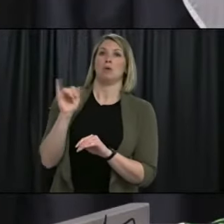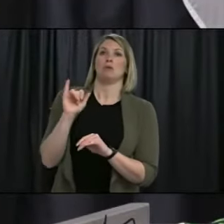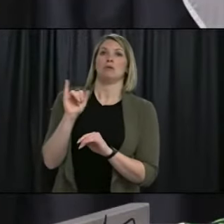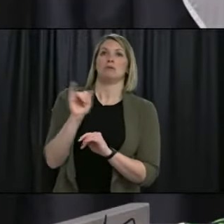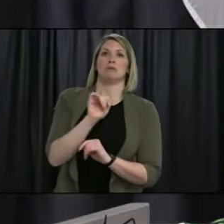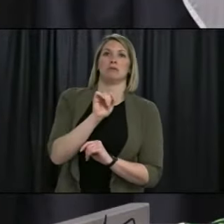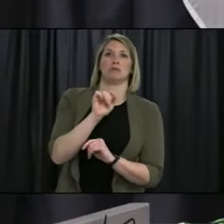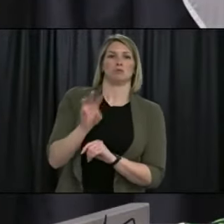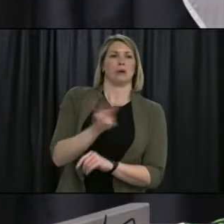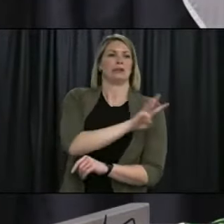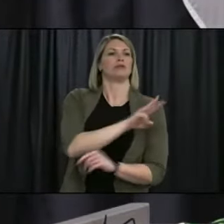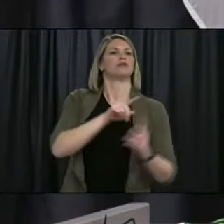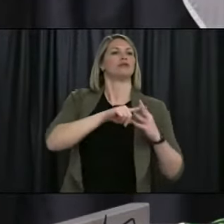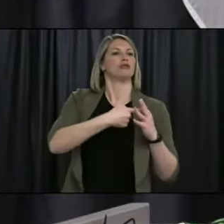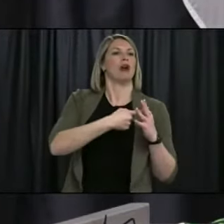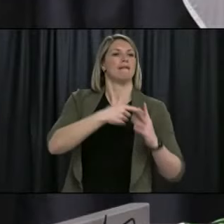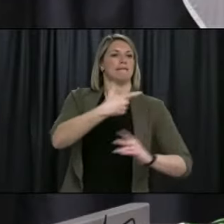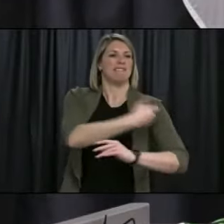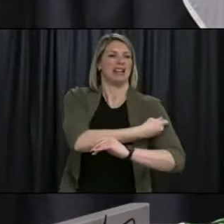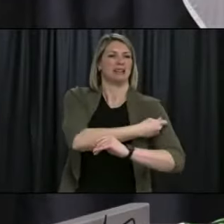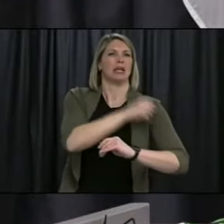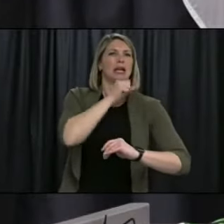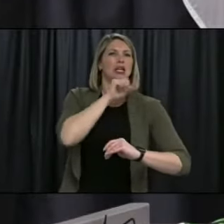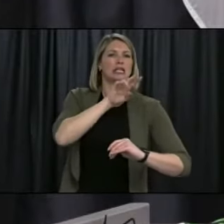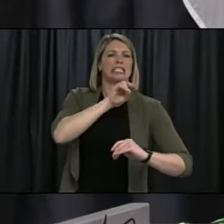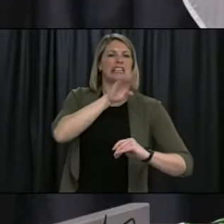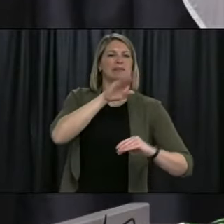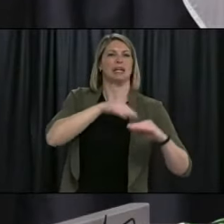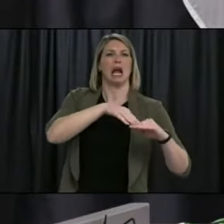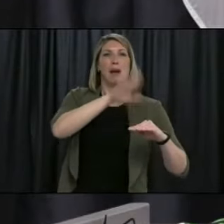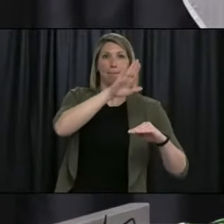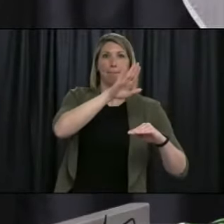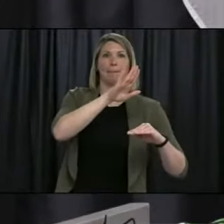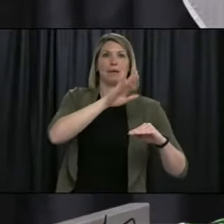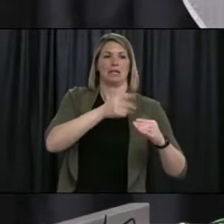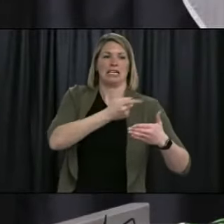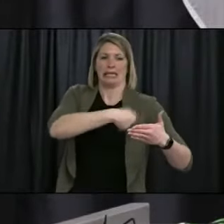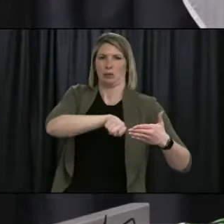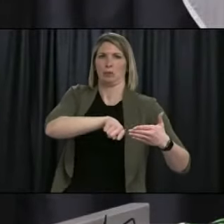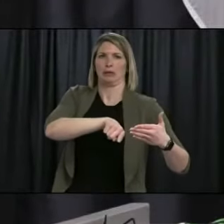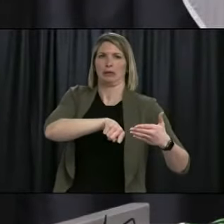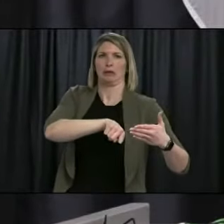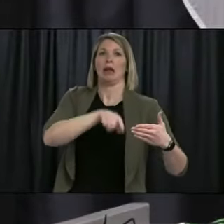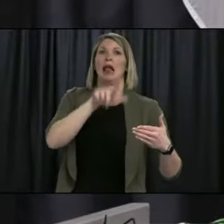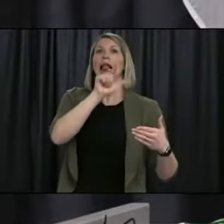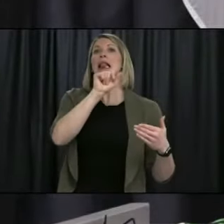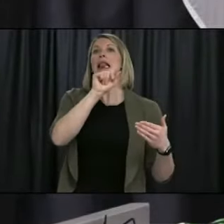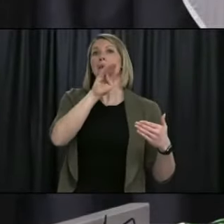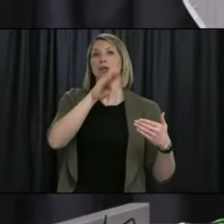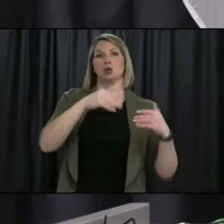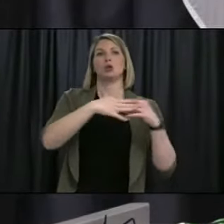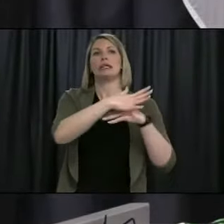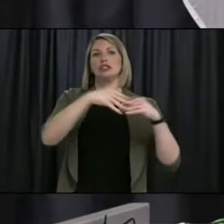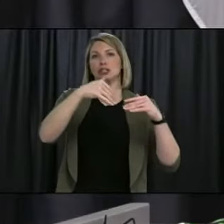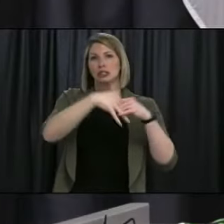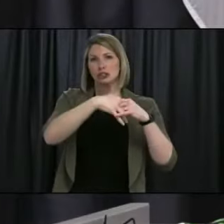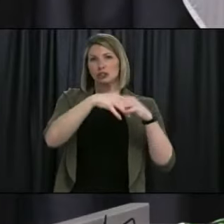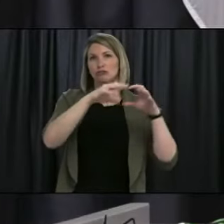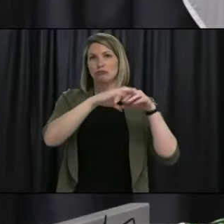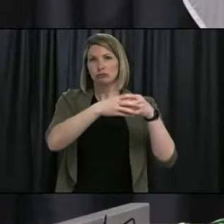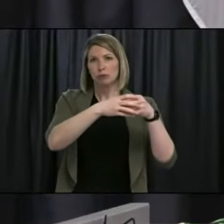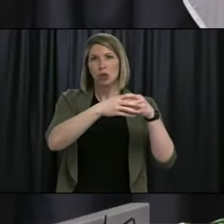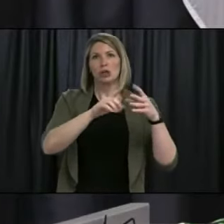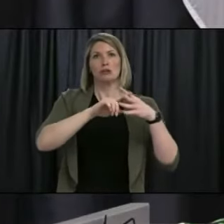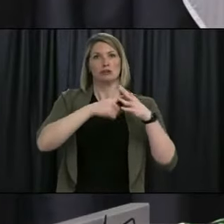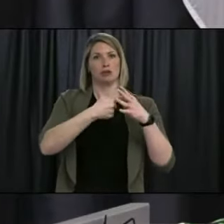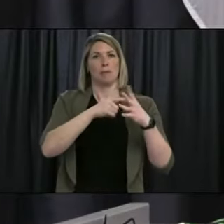and will begin vaccinations for adults in Indigenous communities for the first week of April. As a reminder, if you are a home